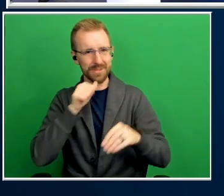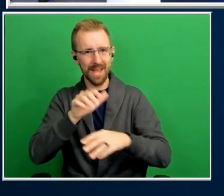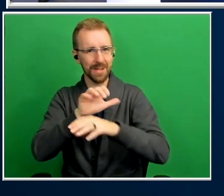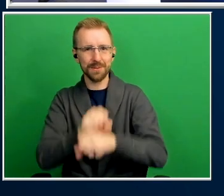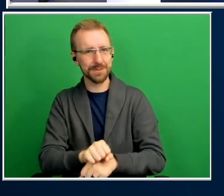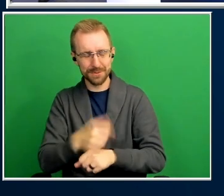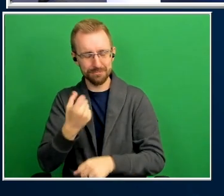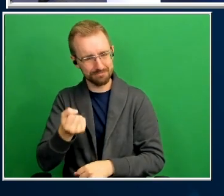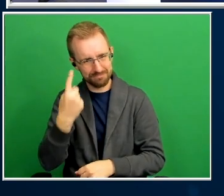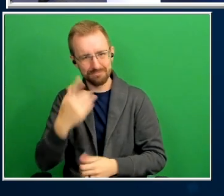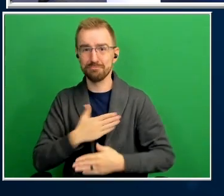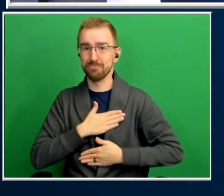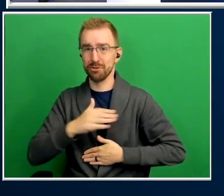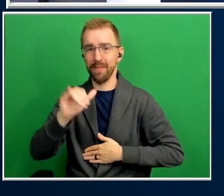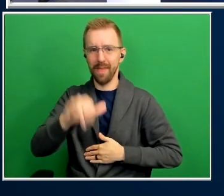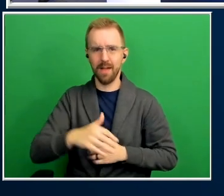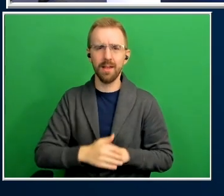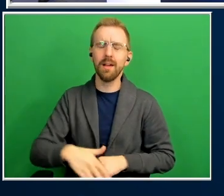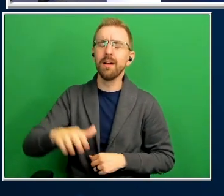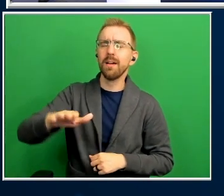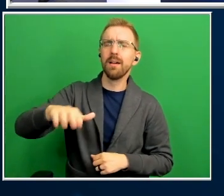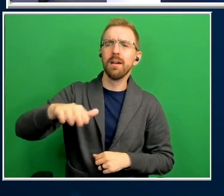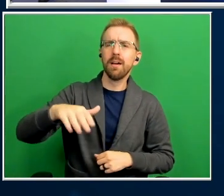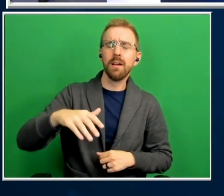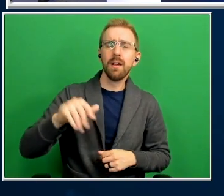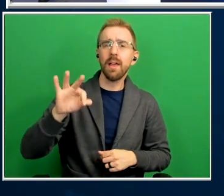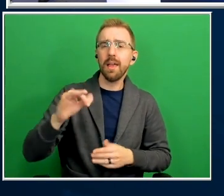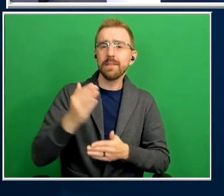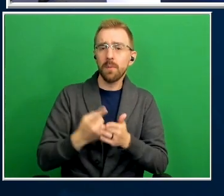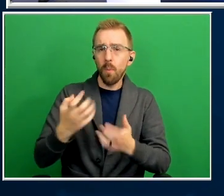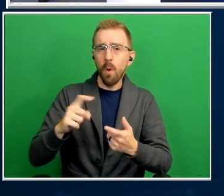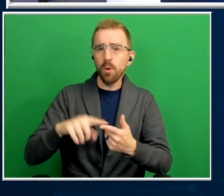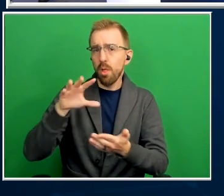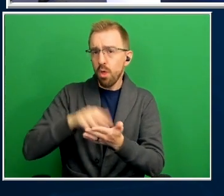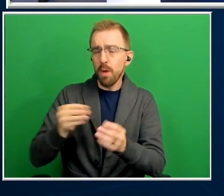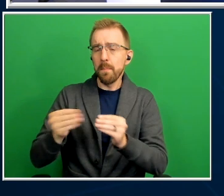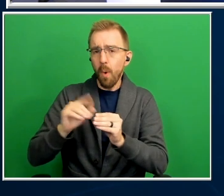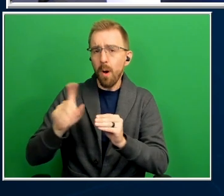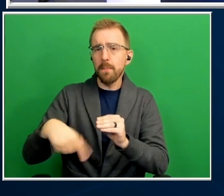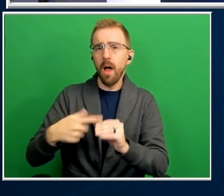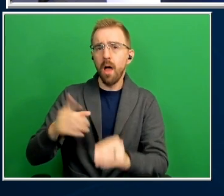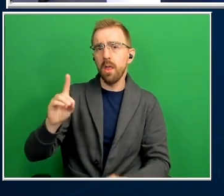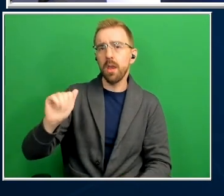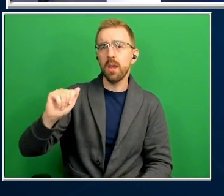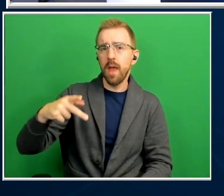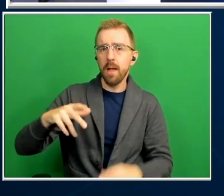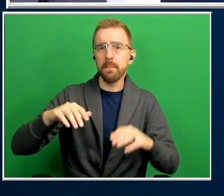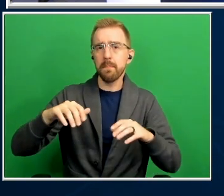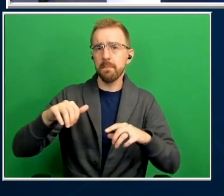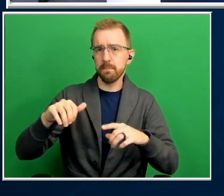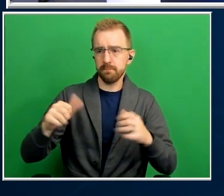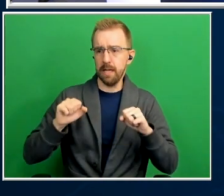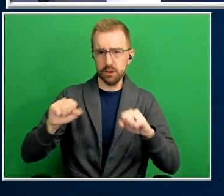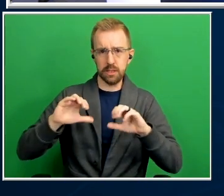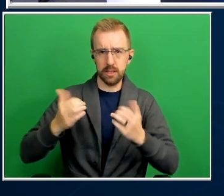hey joey um if someone wants to learn more about the dap exercise class what do they do where do they go